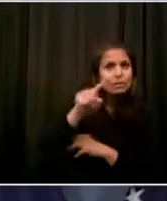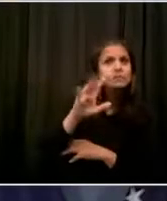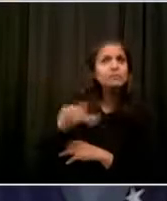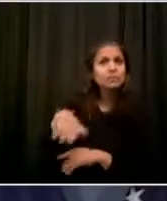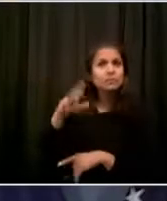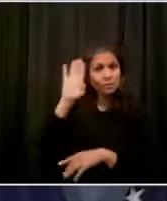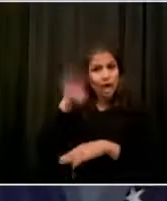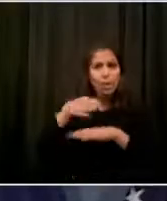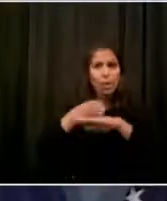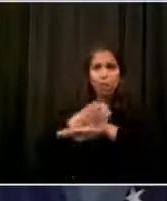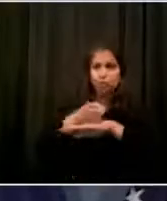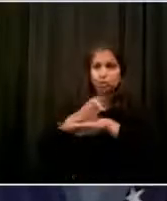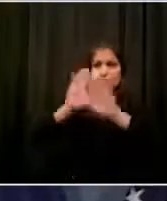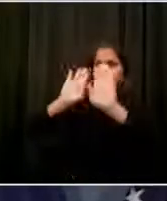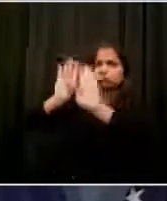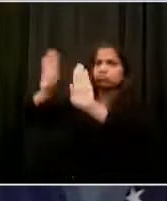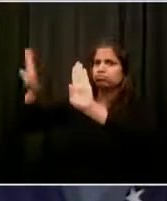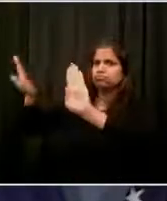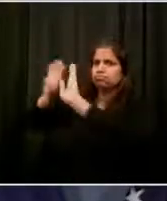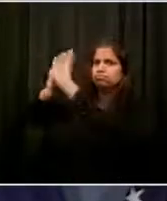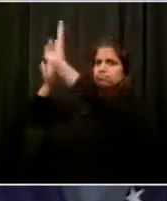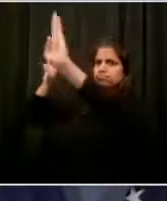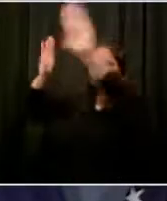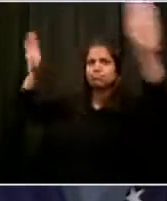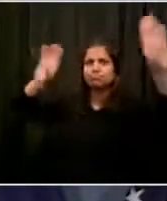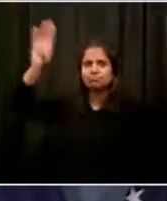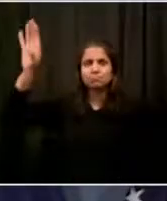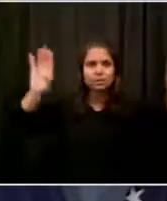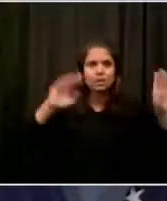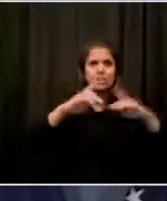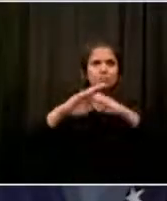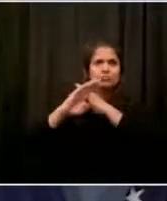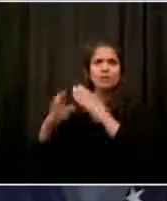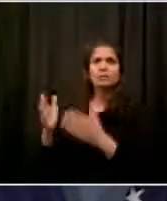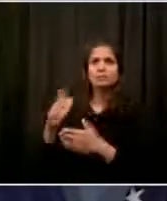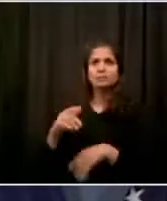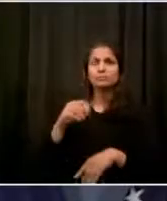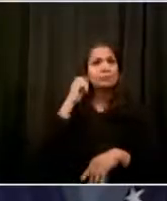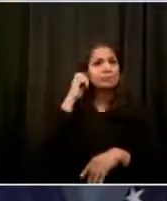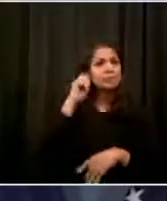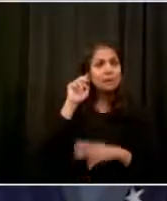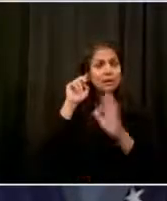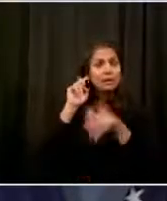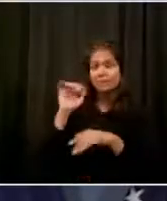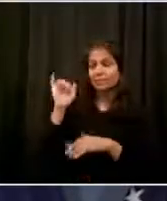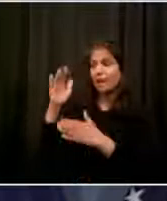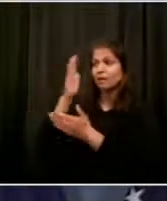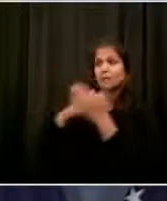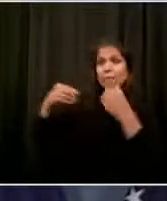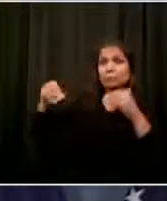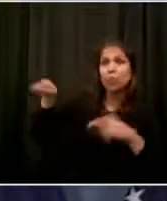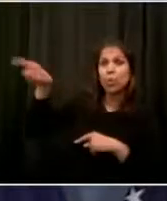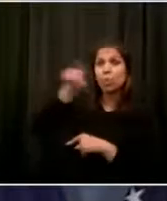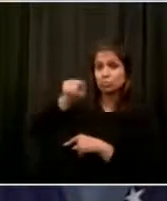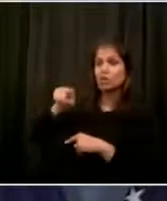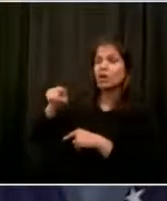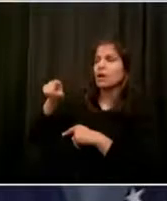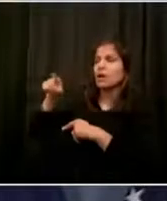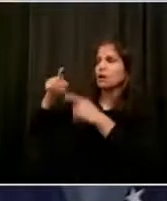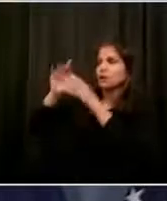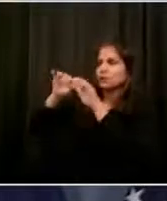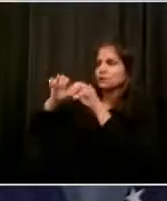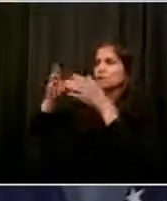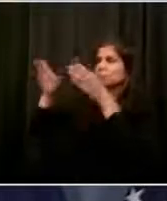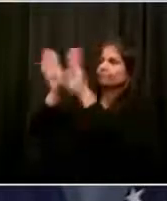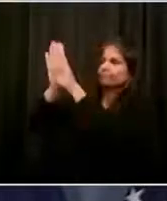storefronts in places like Fulton Mall, where I was out yesterday, and there were barely any stores that took advantage of the lifting of the restrictions?